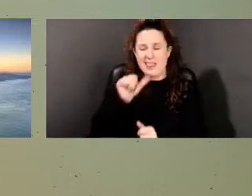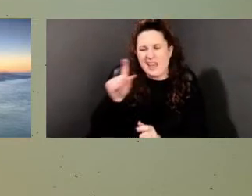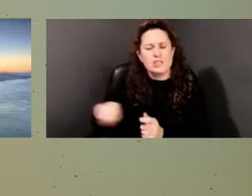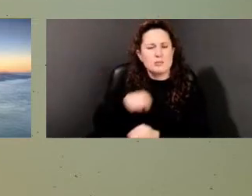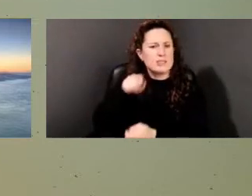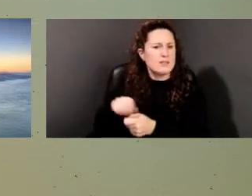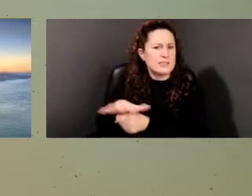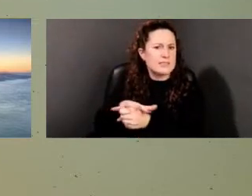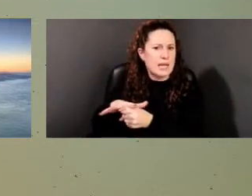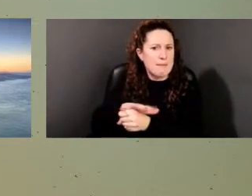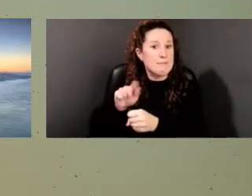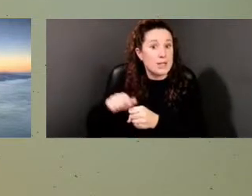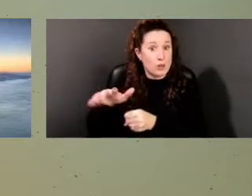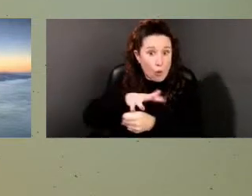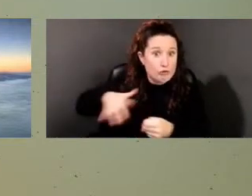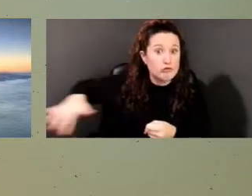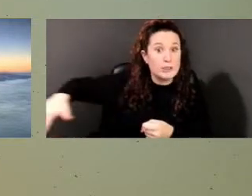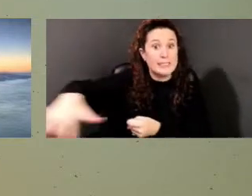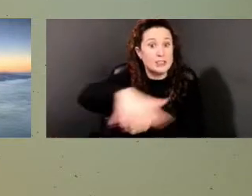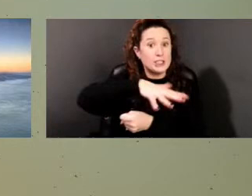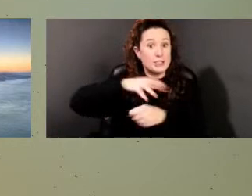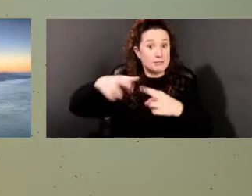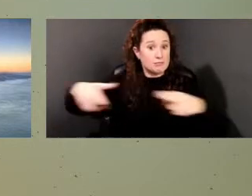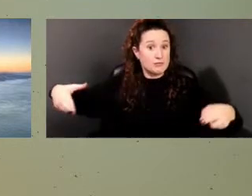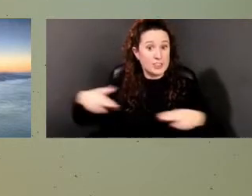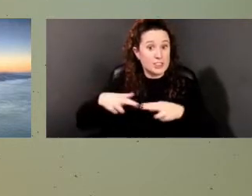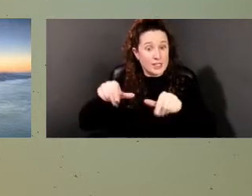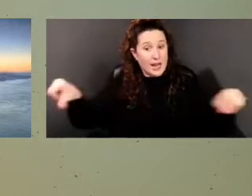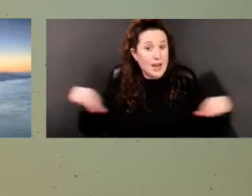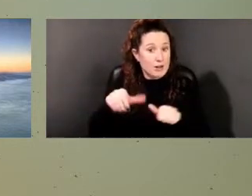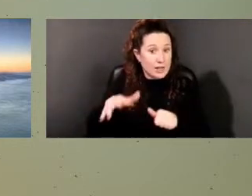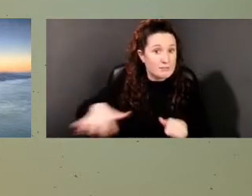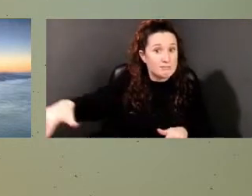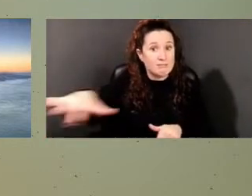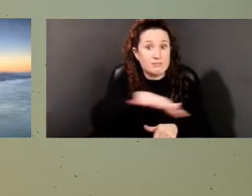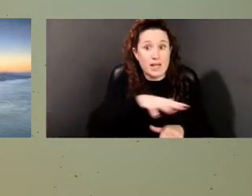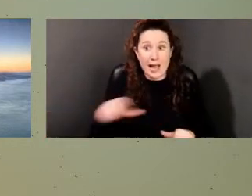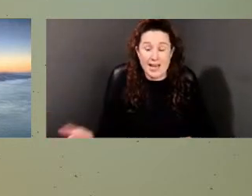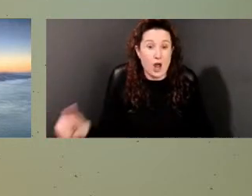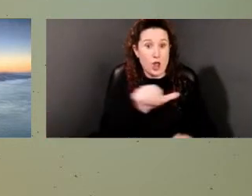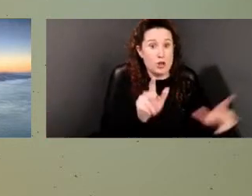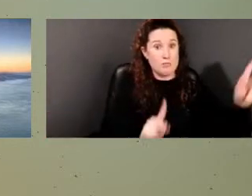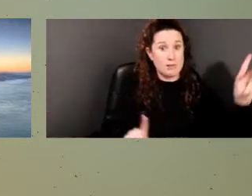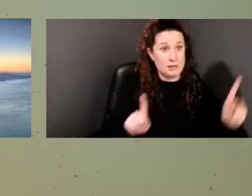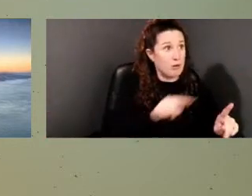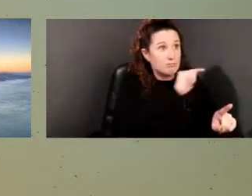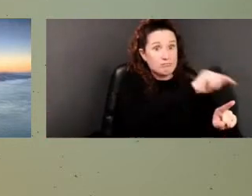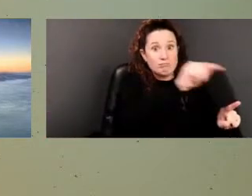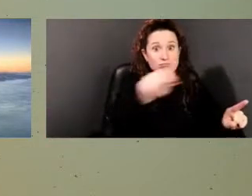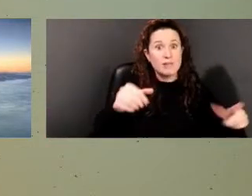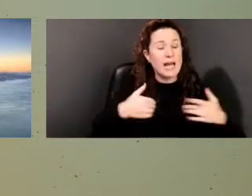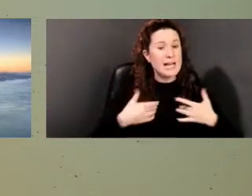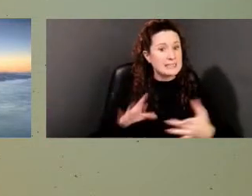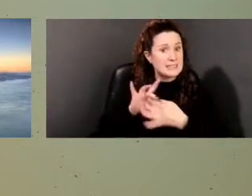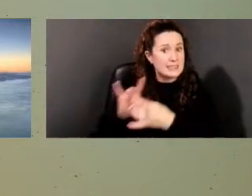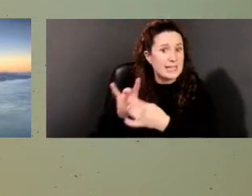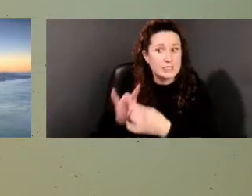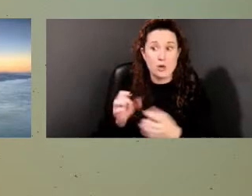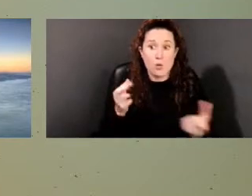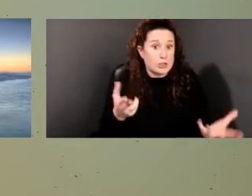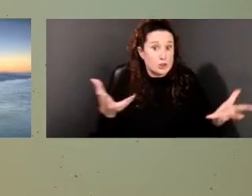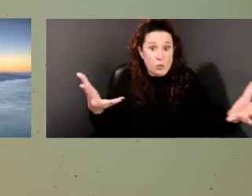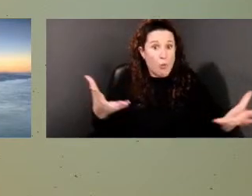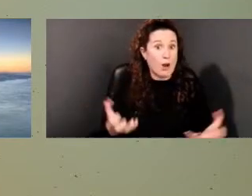but of the region, of the area, and also anyone else who wants, who has a connection or wants to be involved.